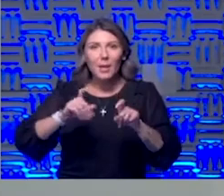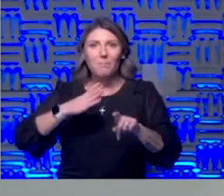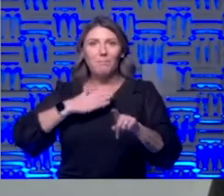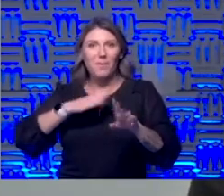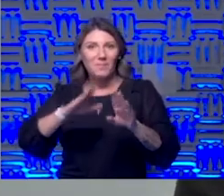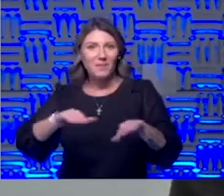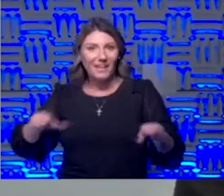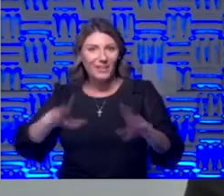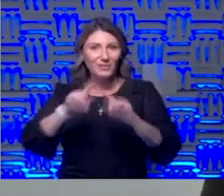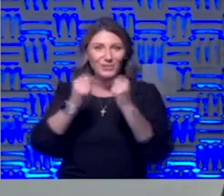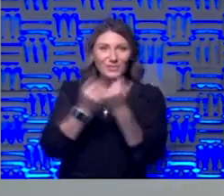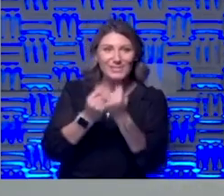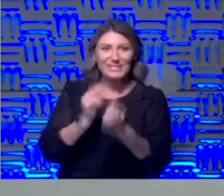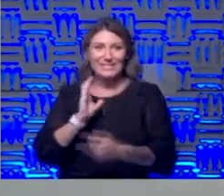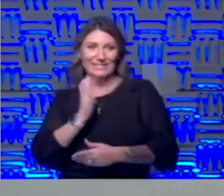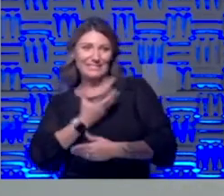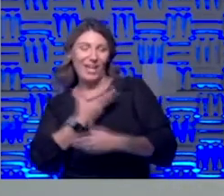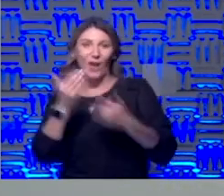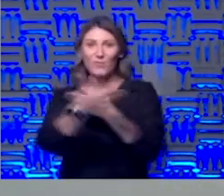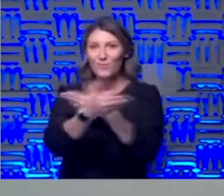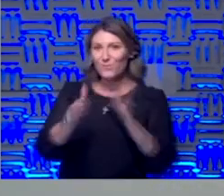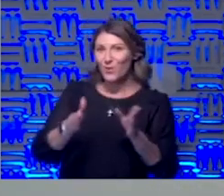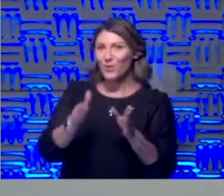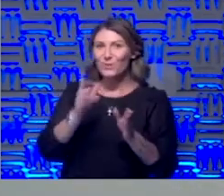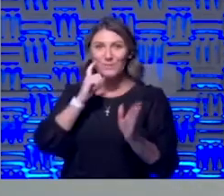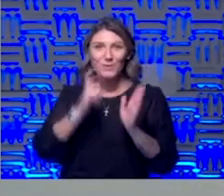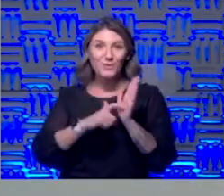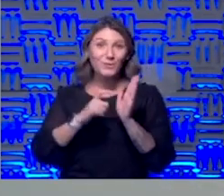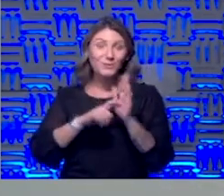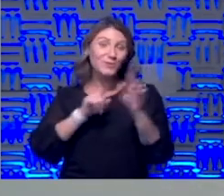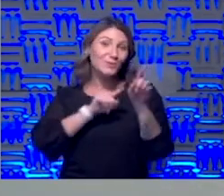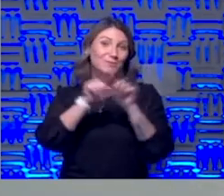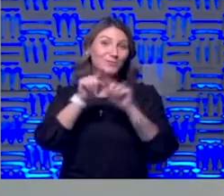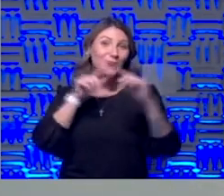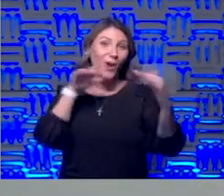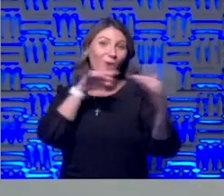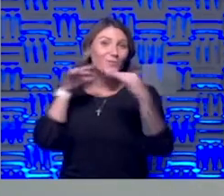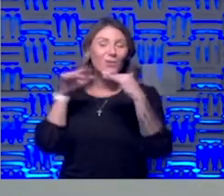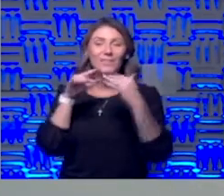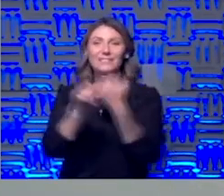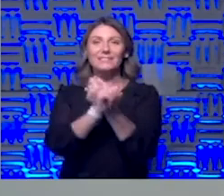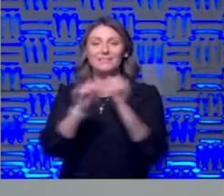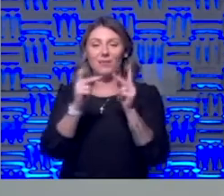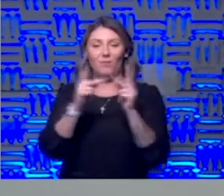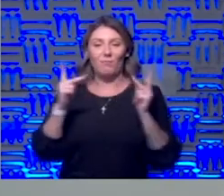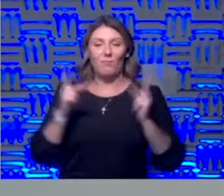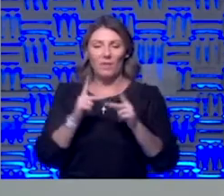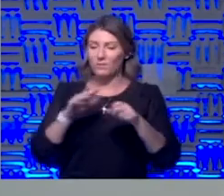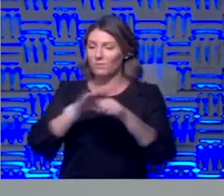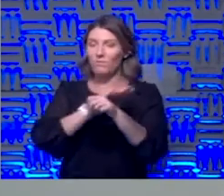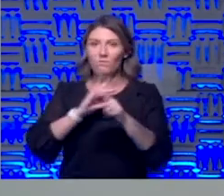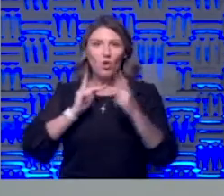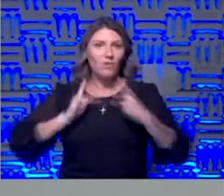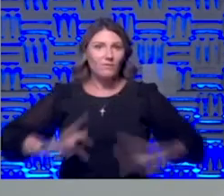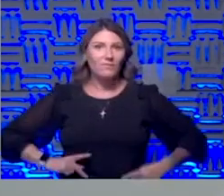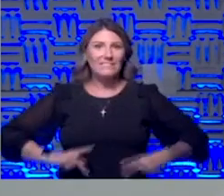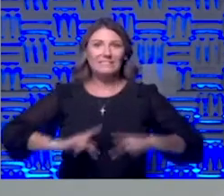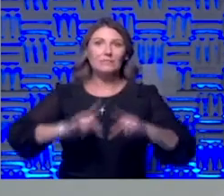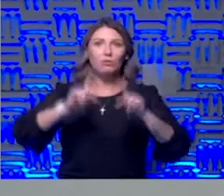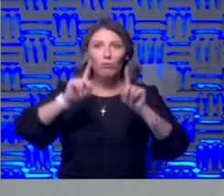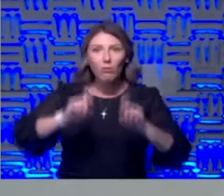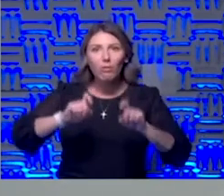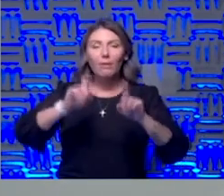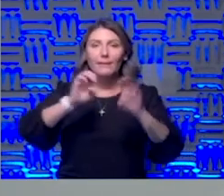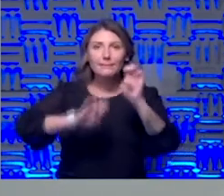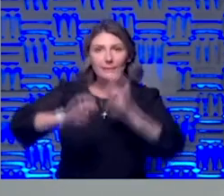this is our exam room um you'll notice my star wars this is a very safe place for them to come in and get a full physical exam where we